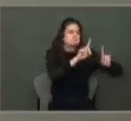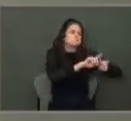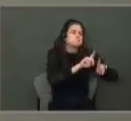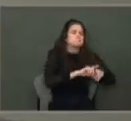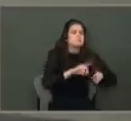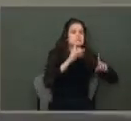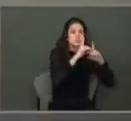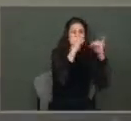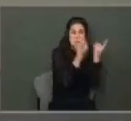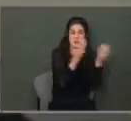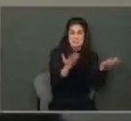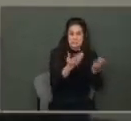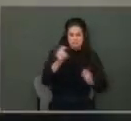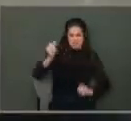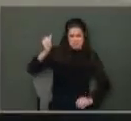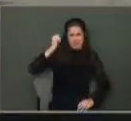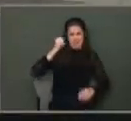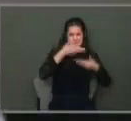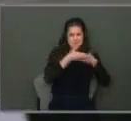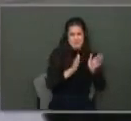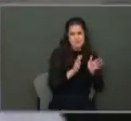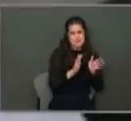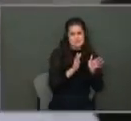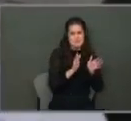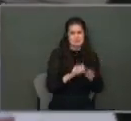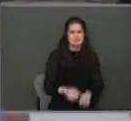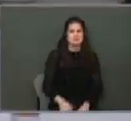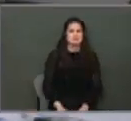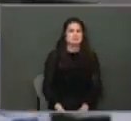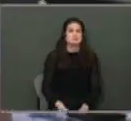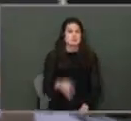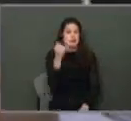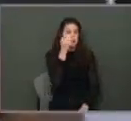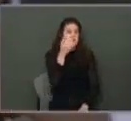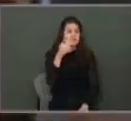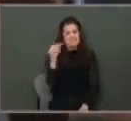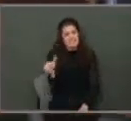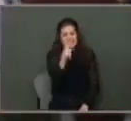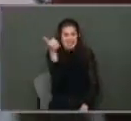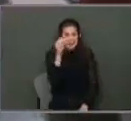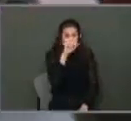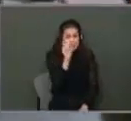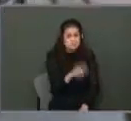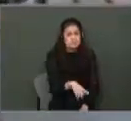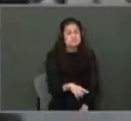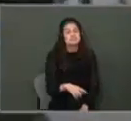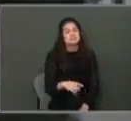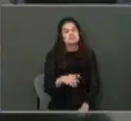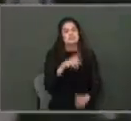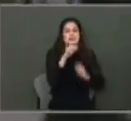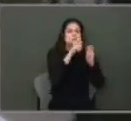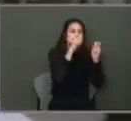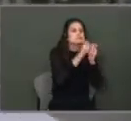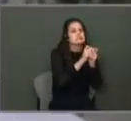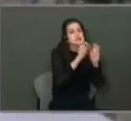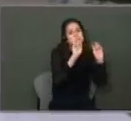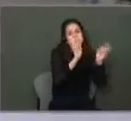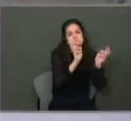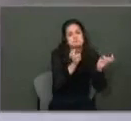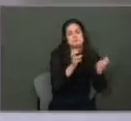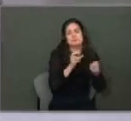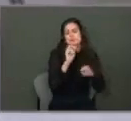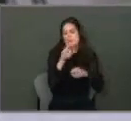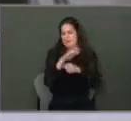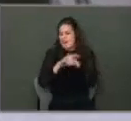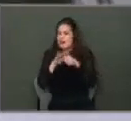represented in the back of the room. And if you have any questions about a particular area or